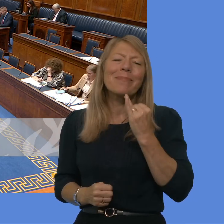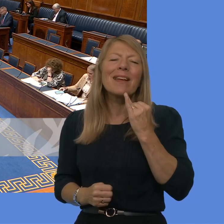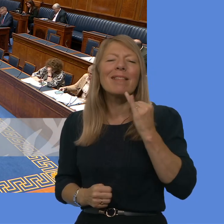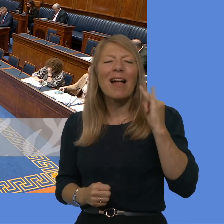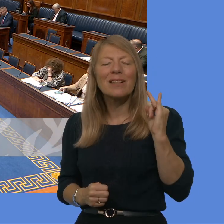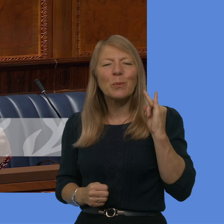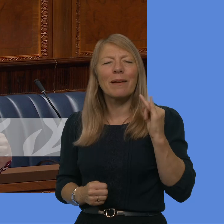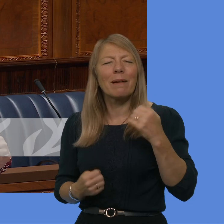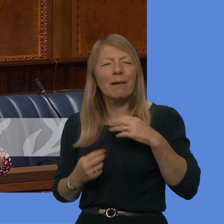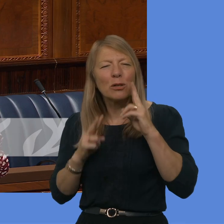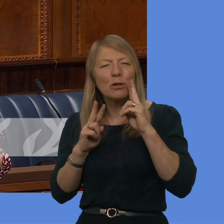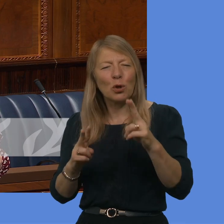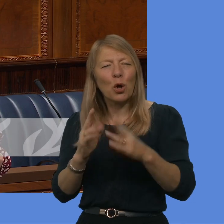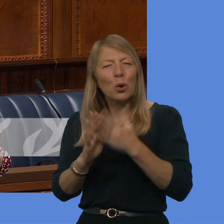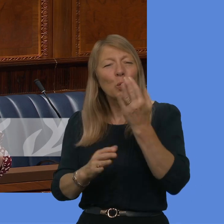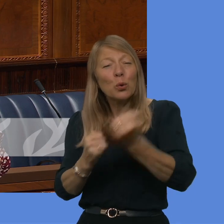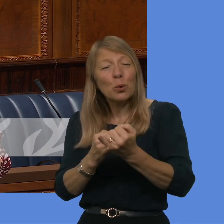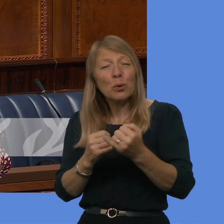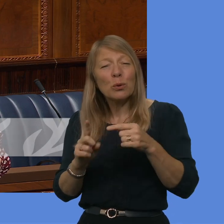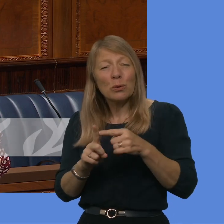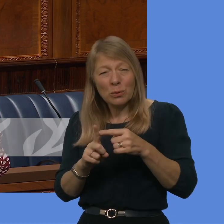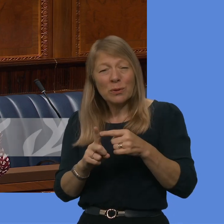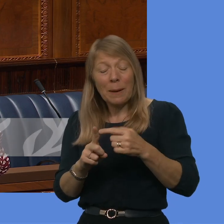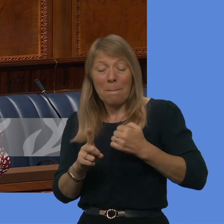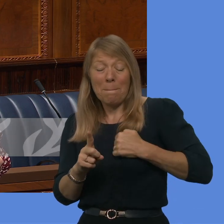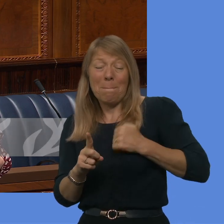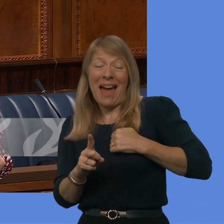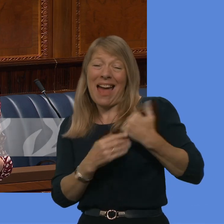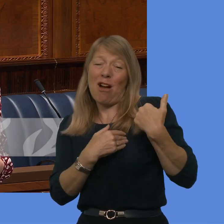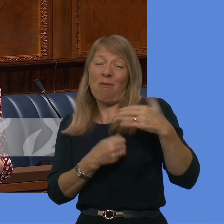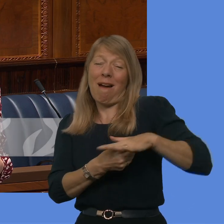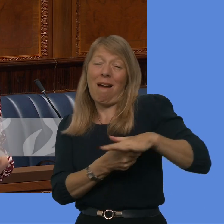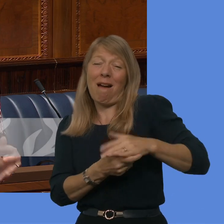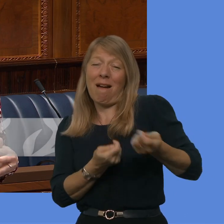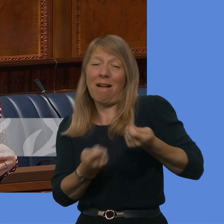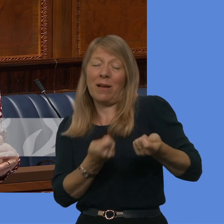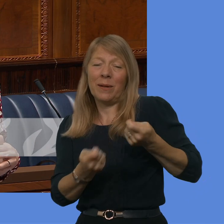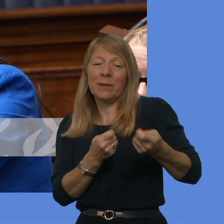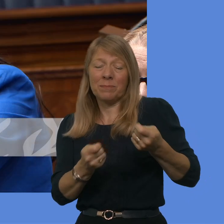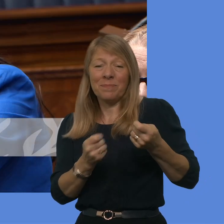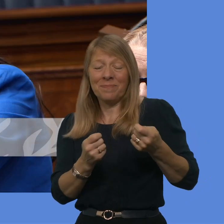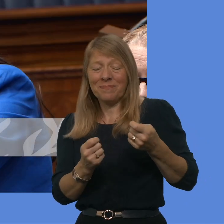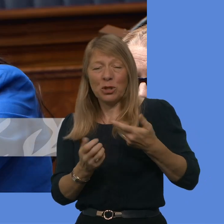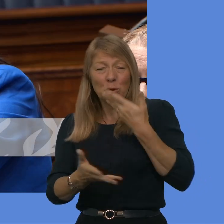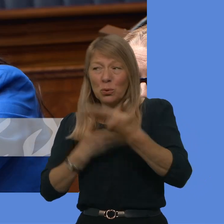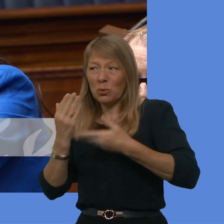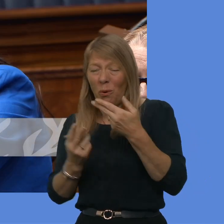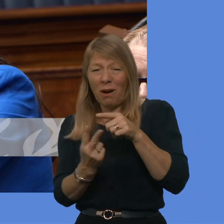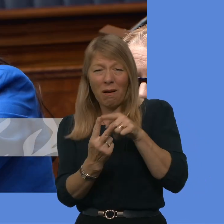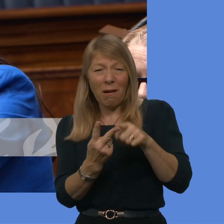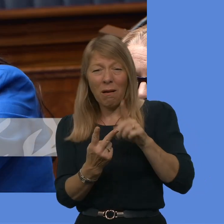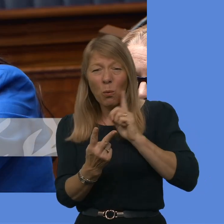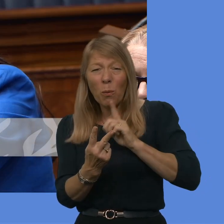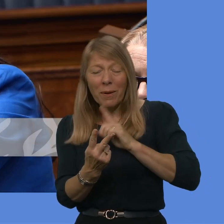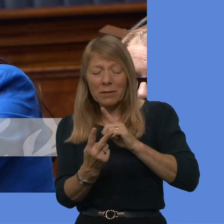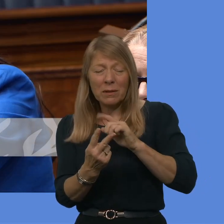racial hate crime in my constituency. The daughter is so terrified that she doesn't leave the house unless going to